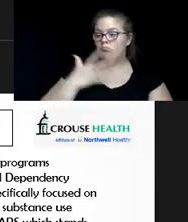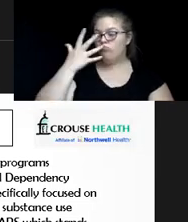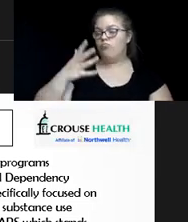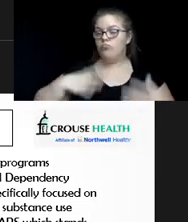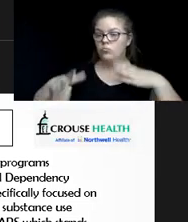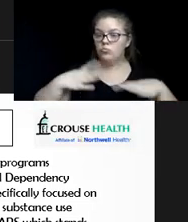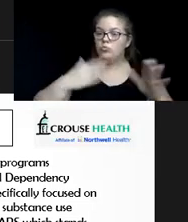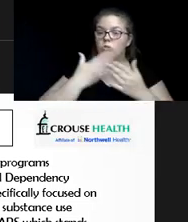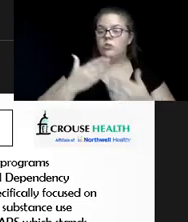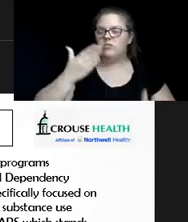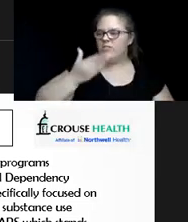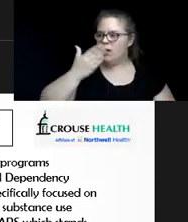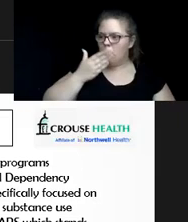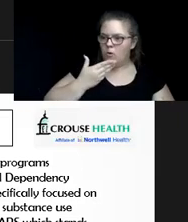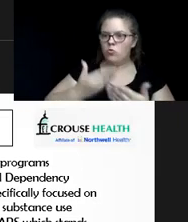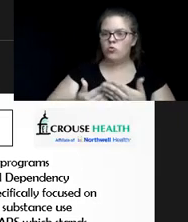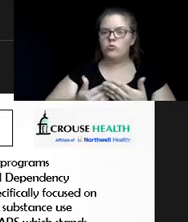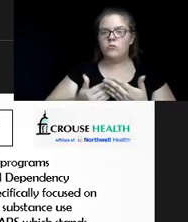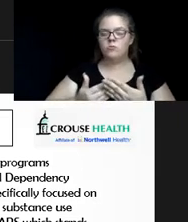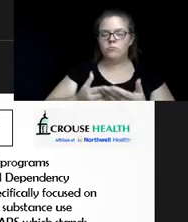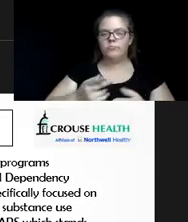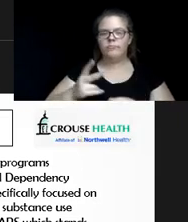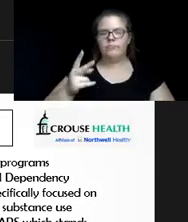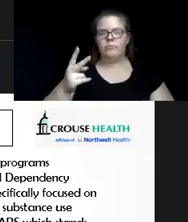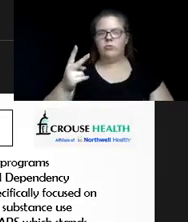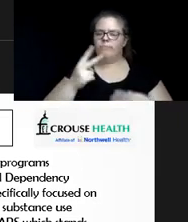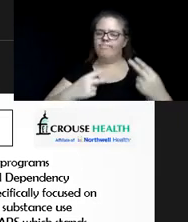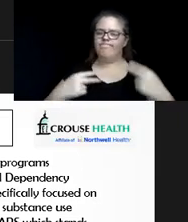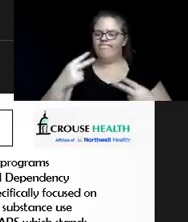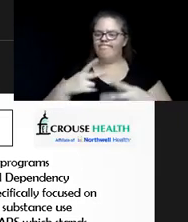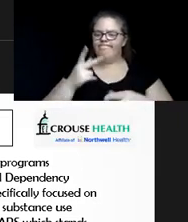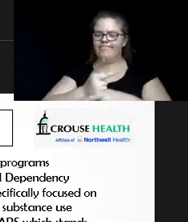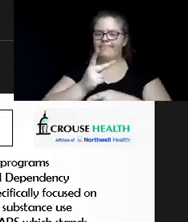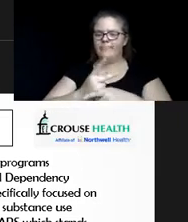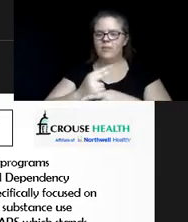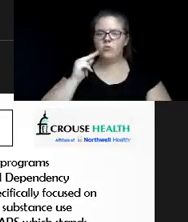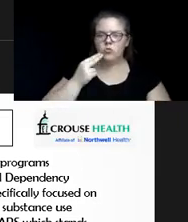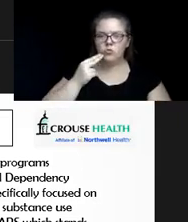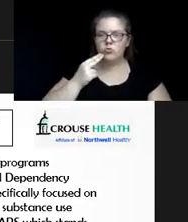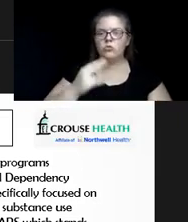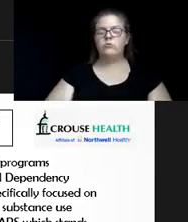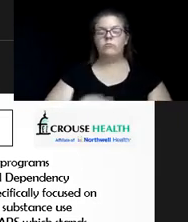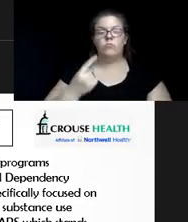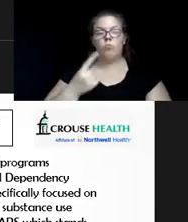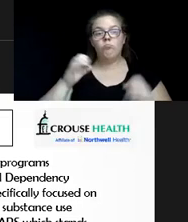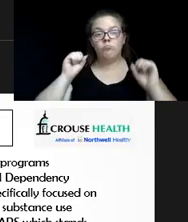smell good to yourself. Make sure you take care of your nutrition. Whatever form of exercise you can get inside your house.